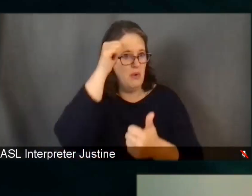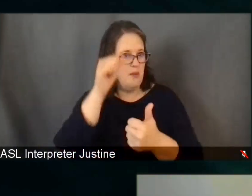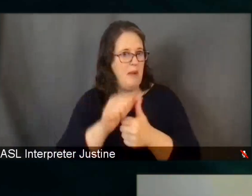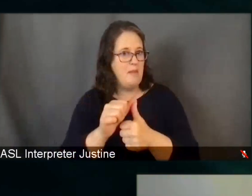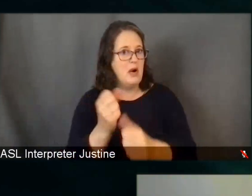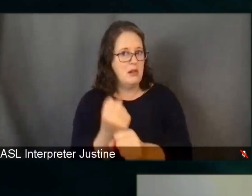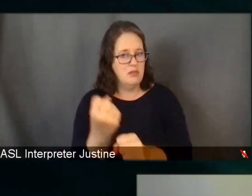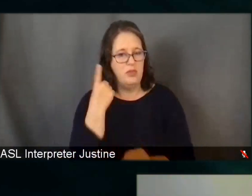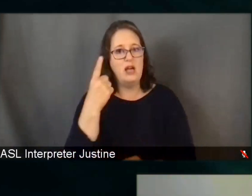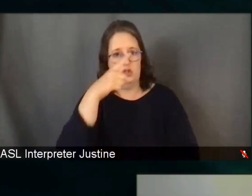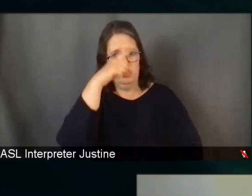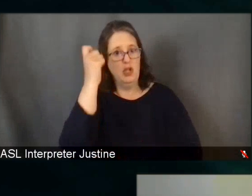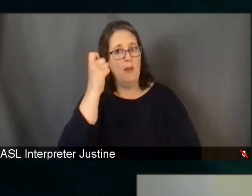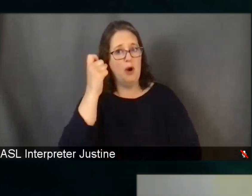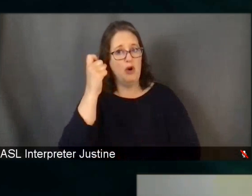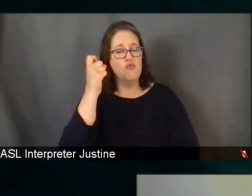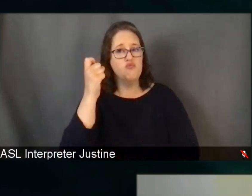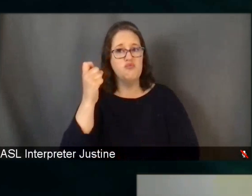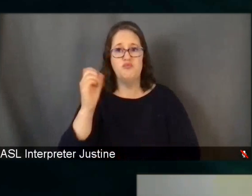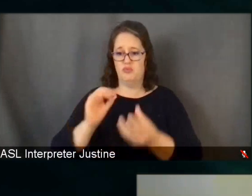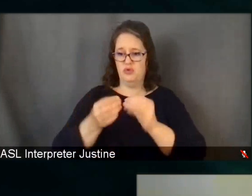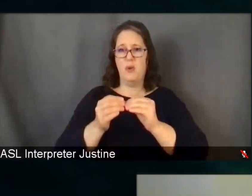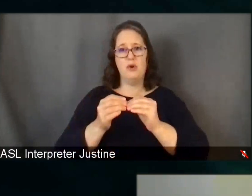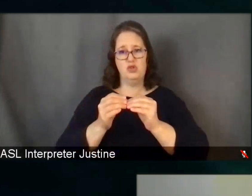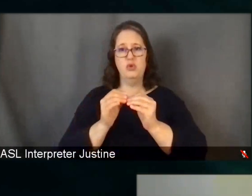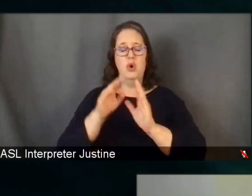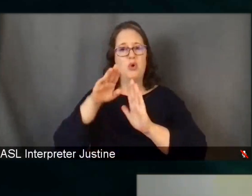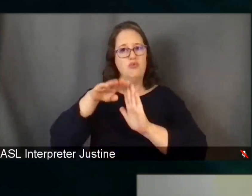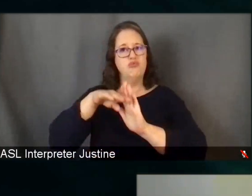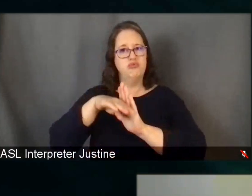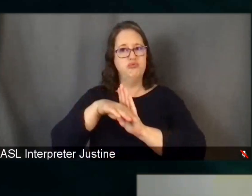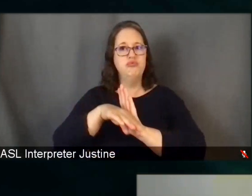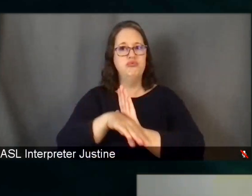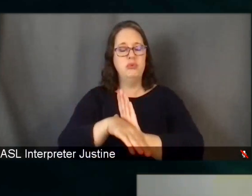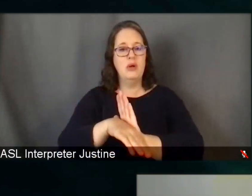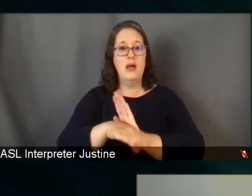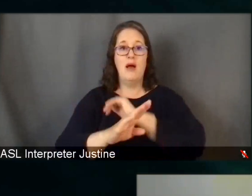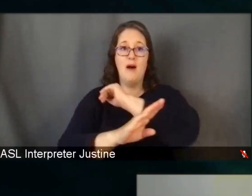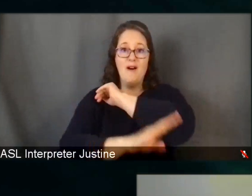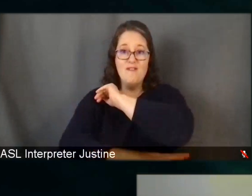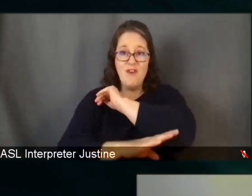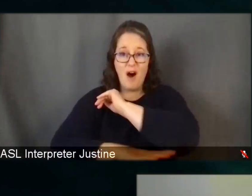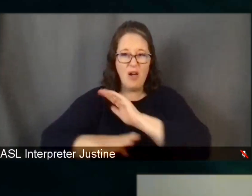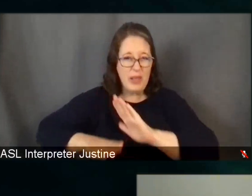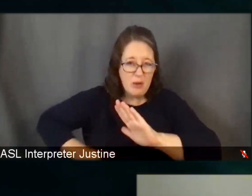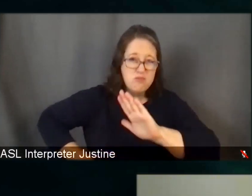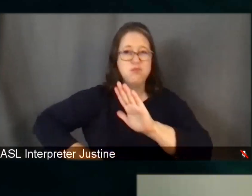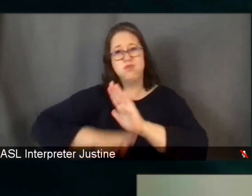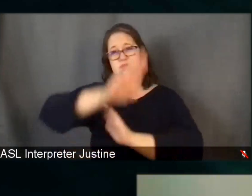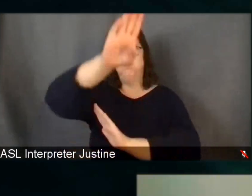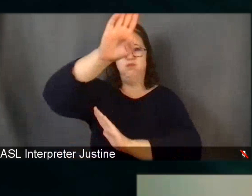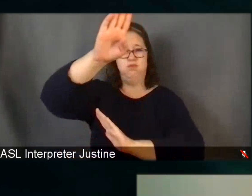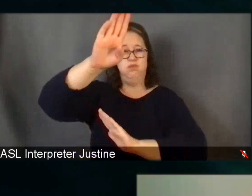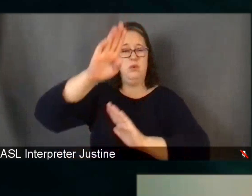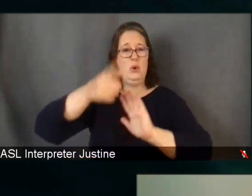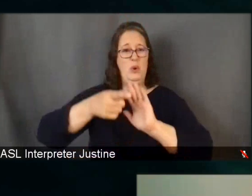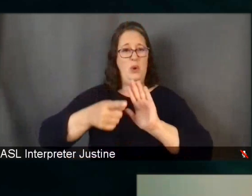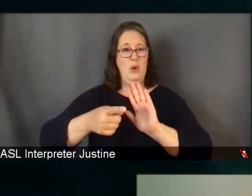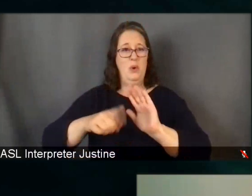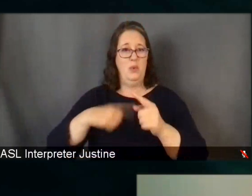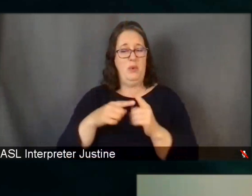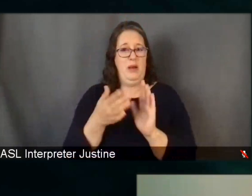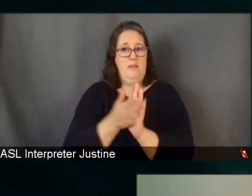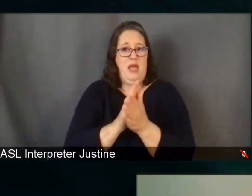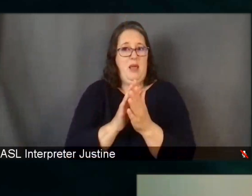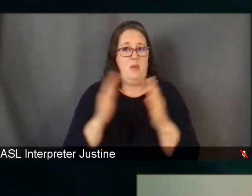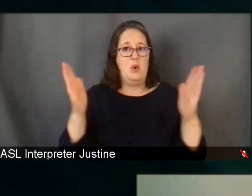low last summer overall. And then when the fall happened, boom, it took off again when the weather got cooler. So tell us